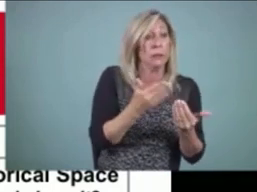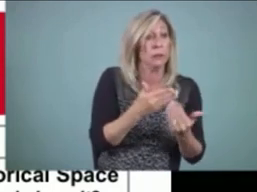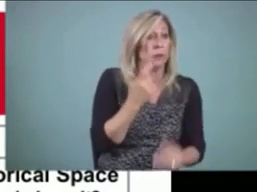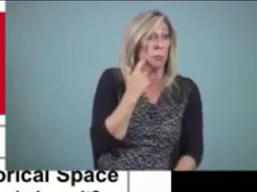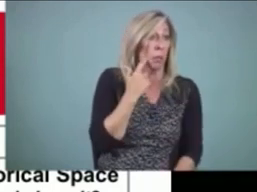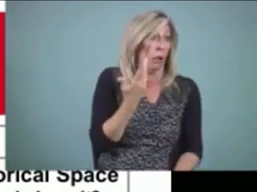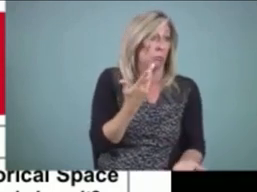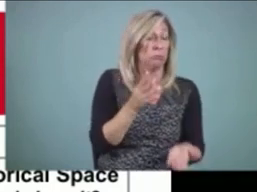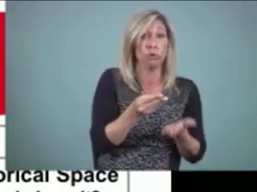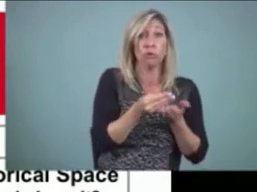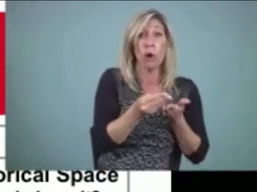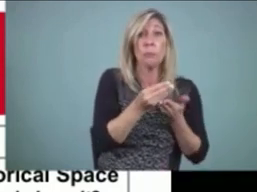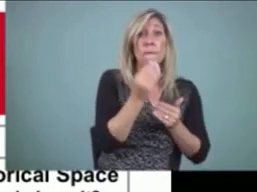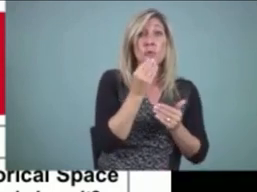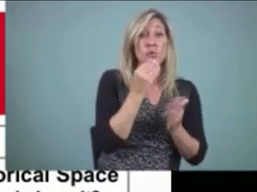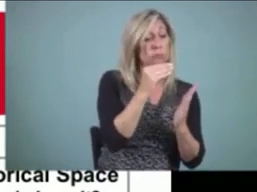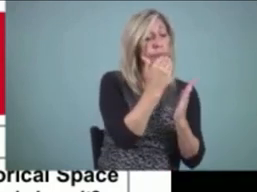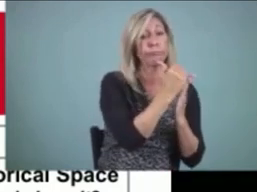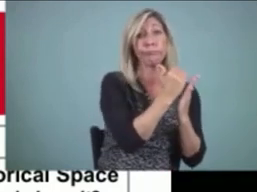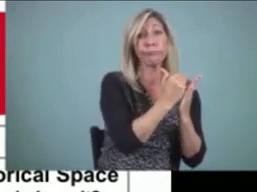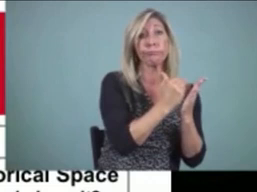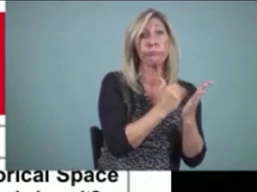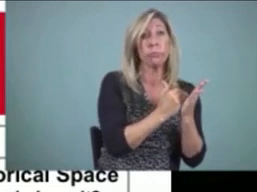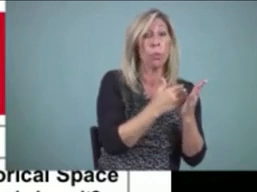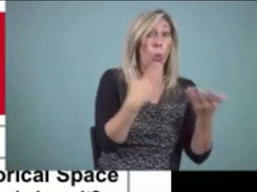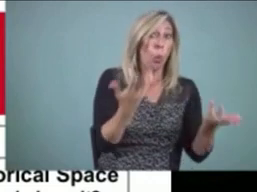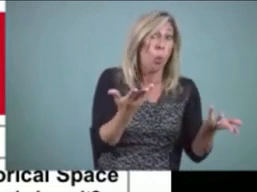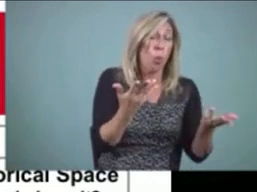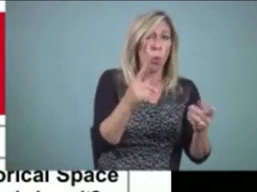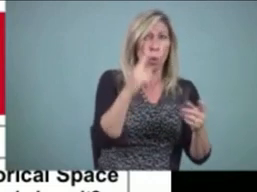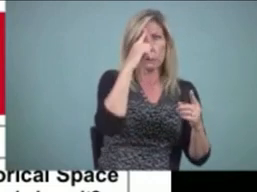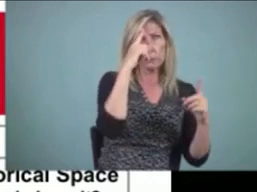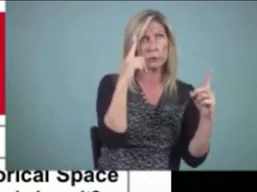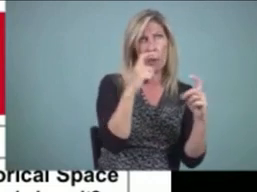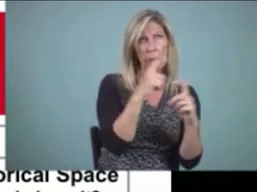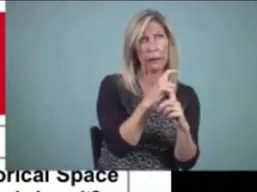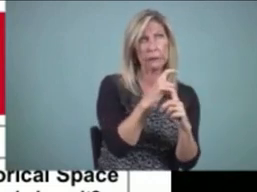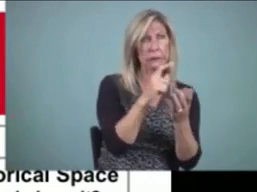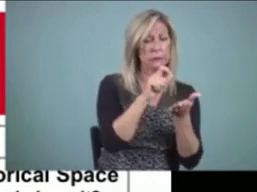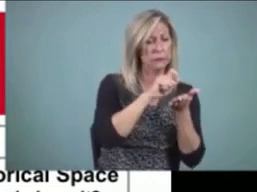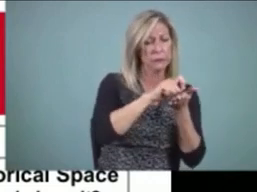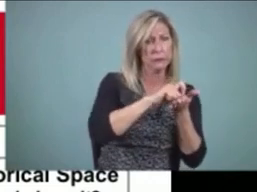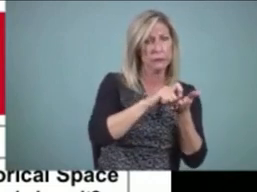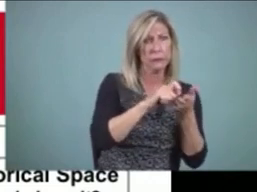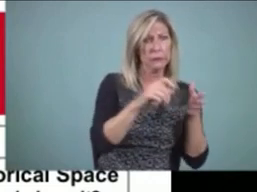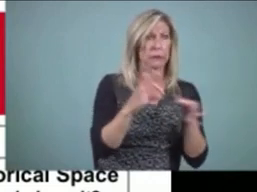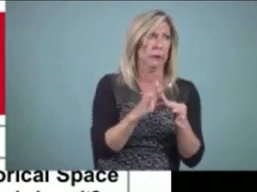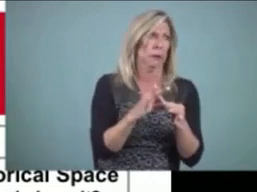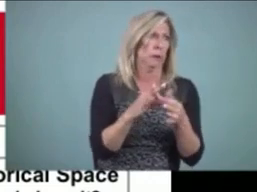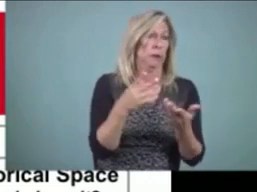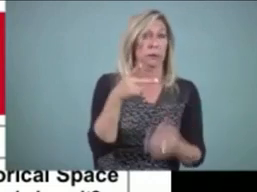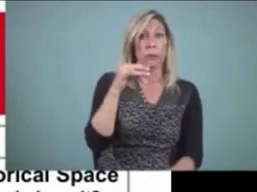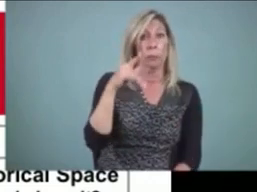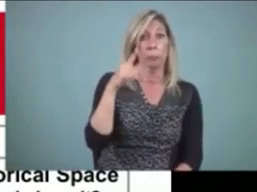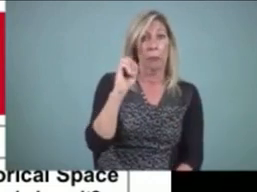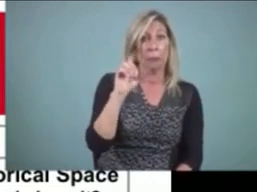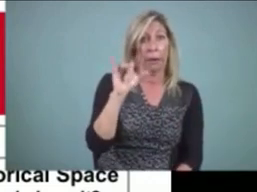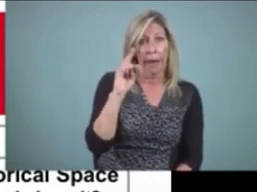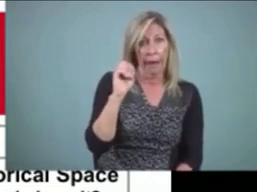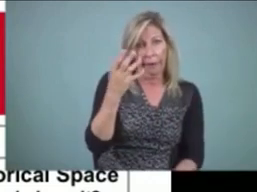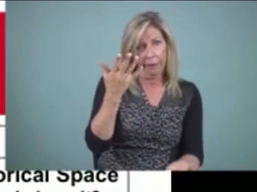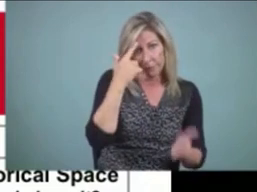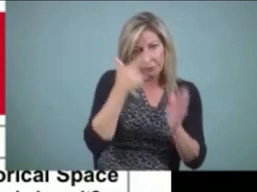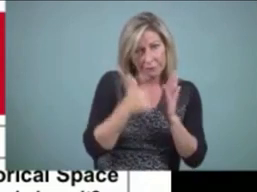essay on the pipeline. Whatever the content is, it's kicking around in your head